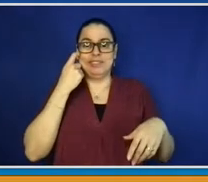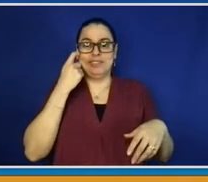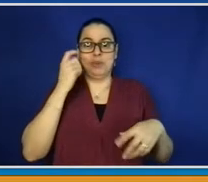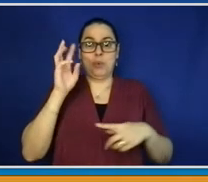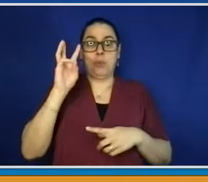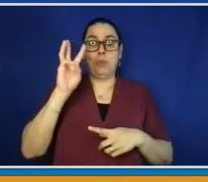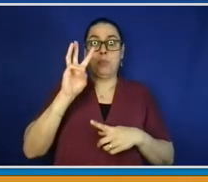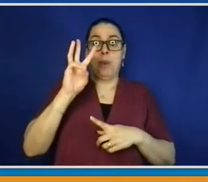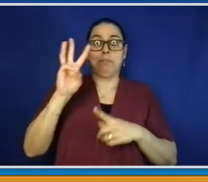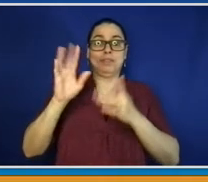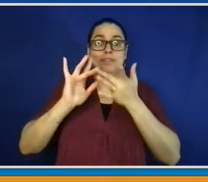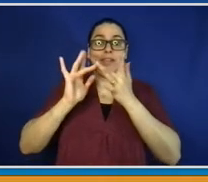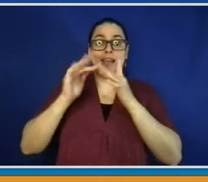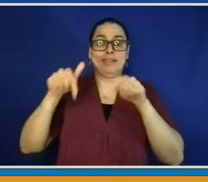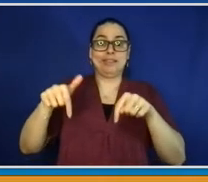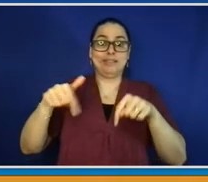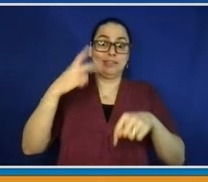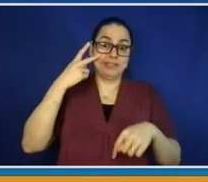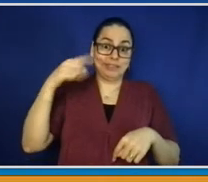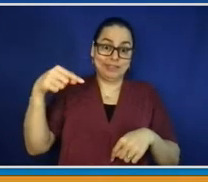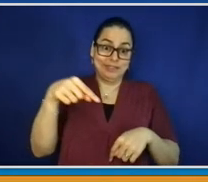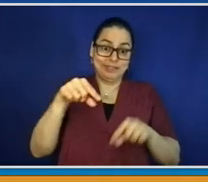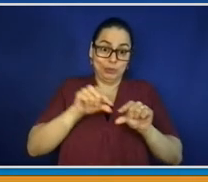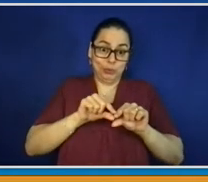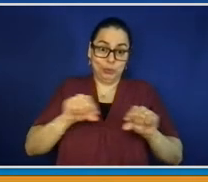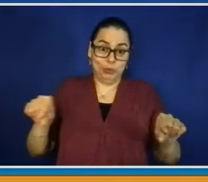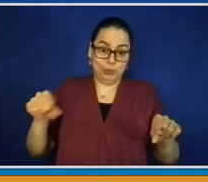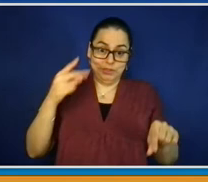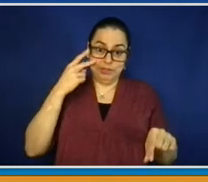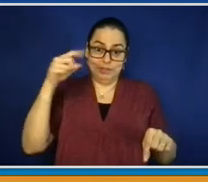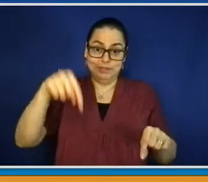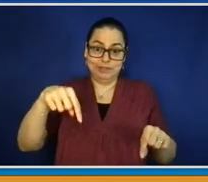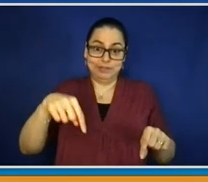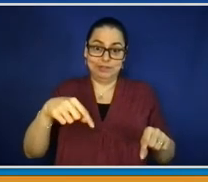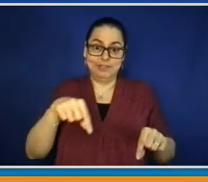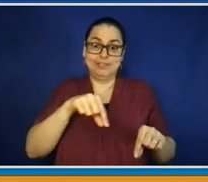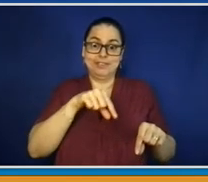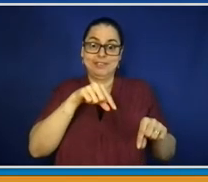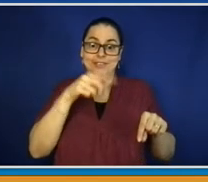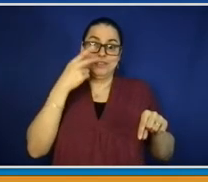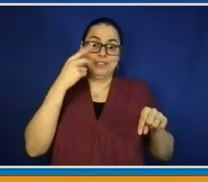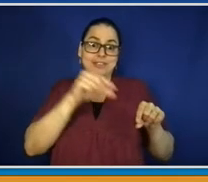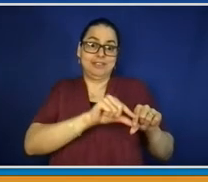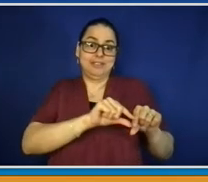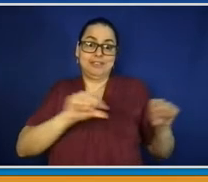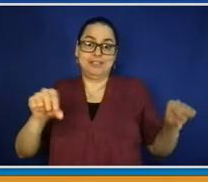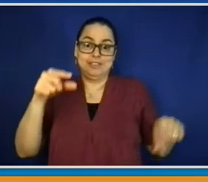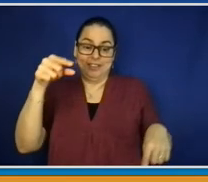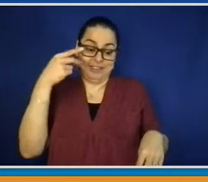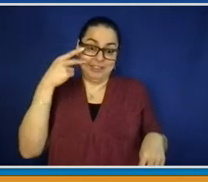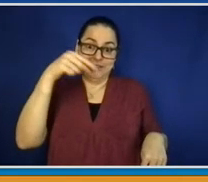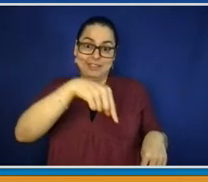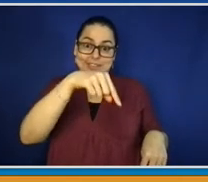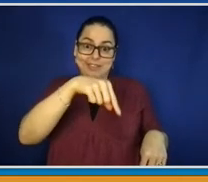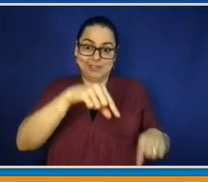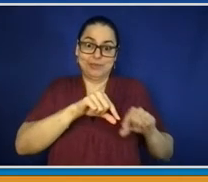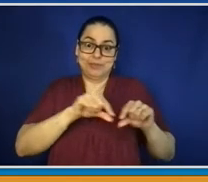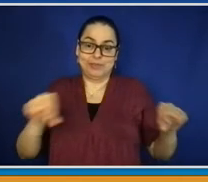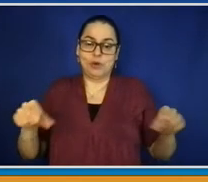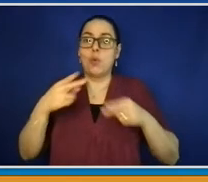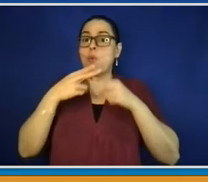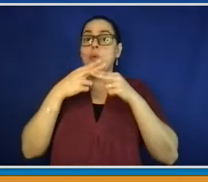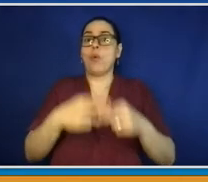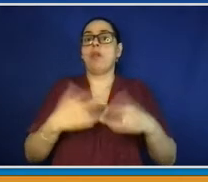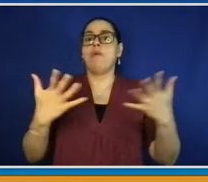staycation, and we had originally planned our program as the Staycation White Plains, when